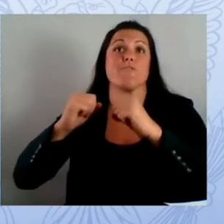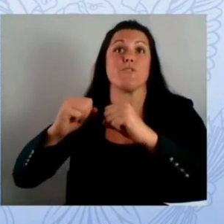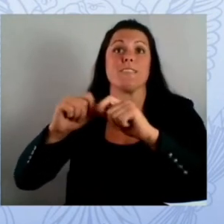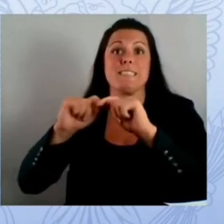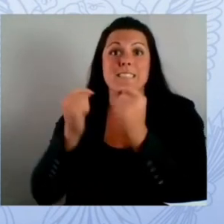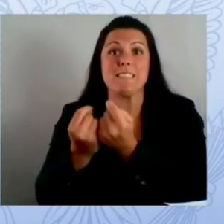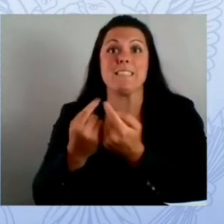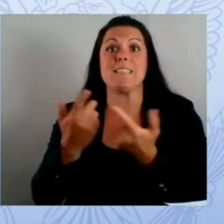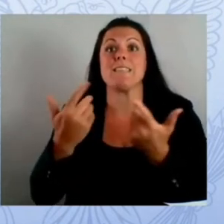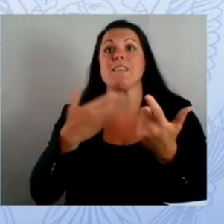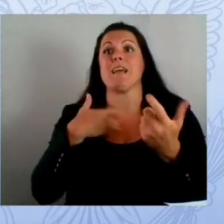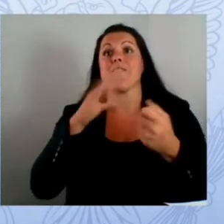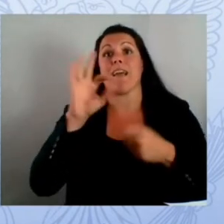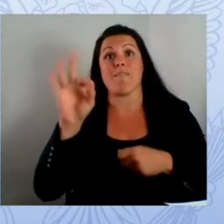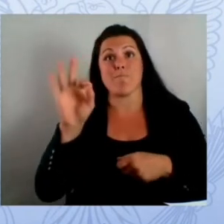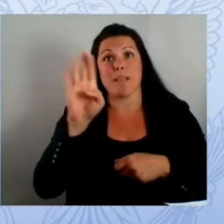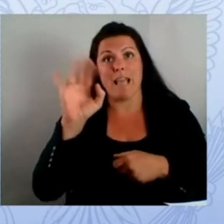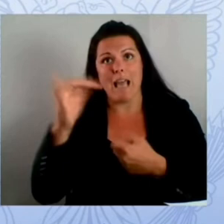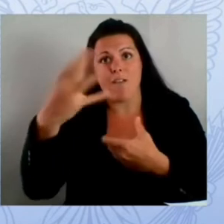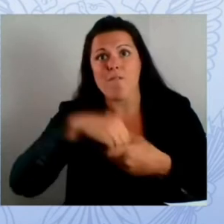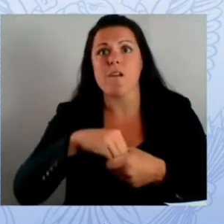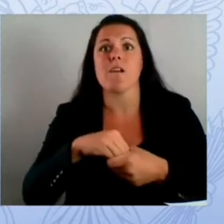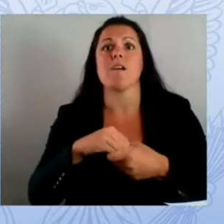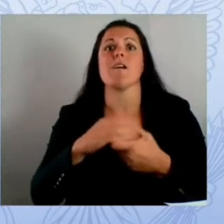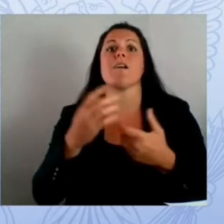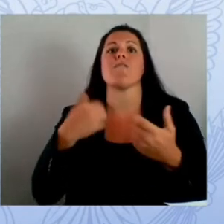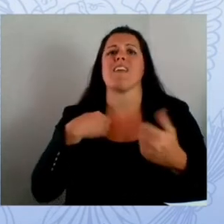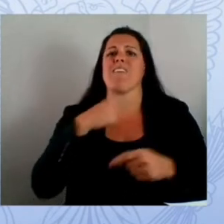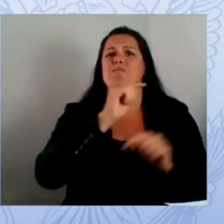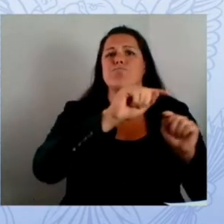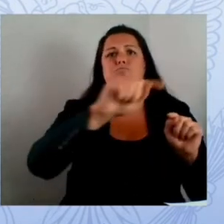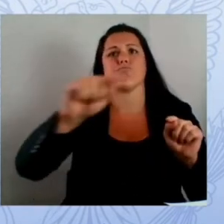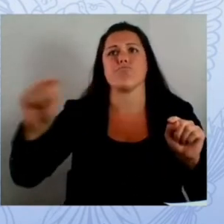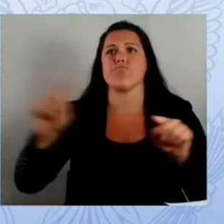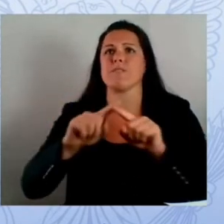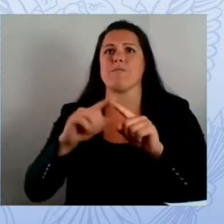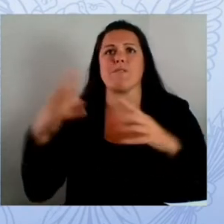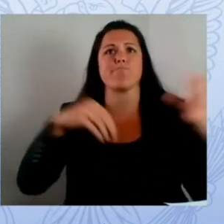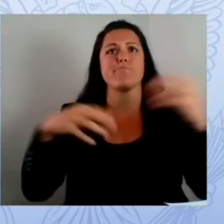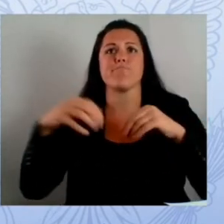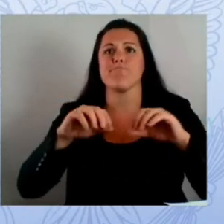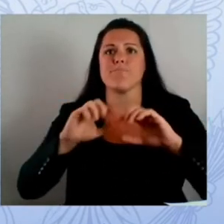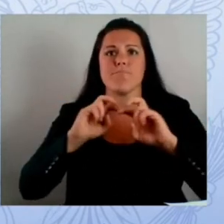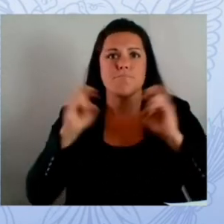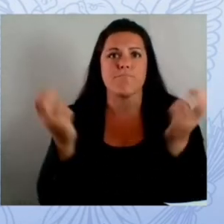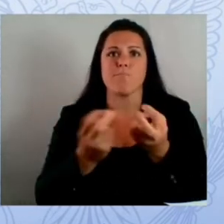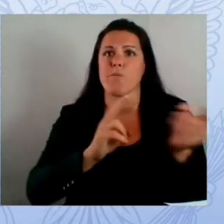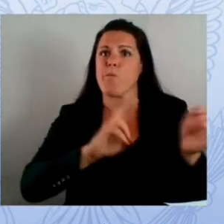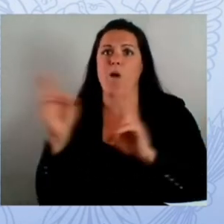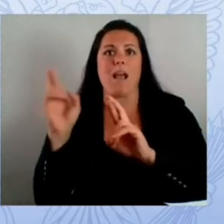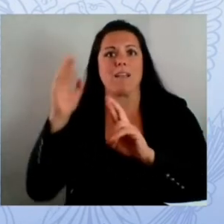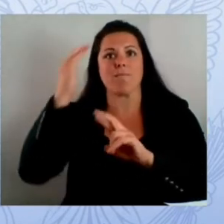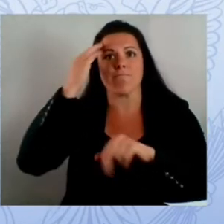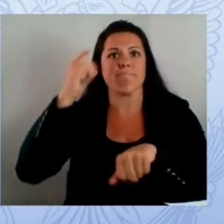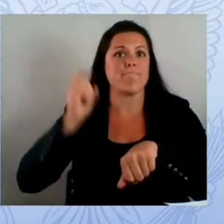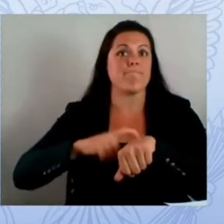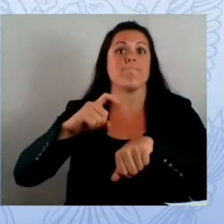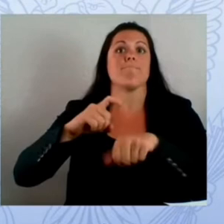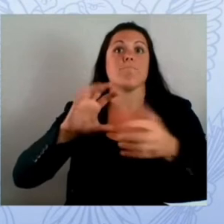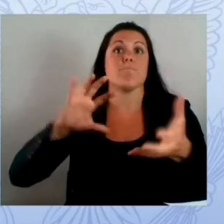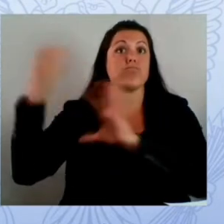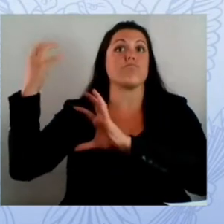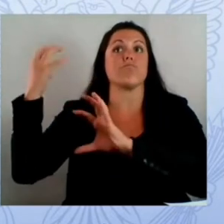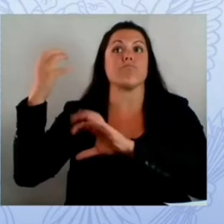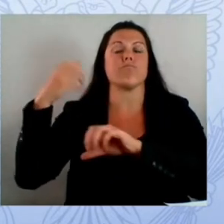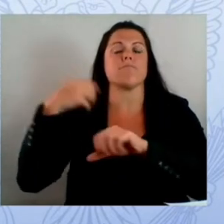instant response and recovery to all of our schools if needed and it's important to note if an incident happens in